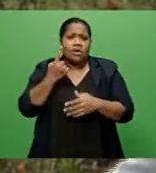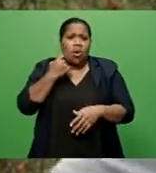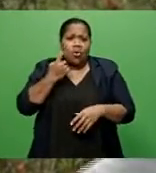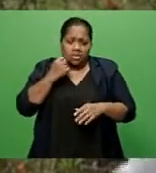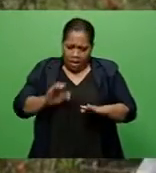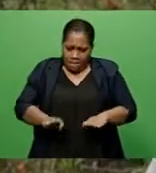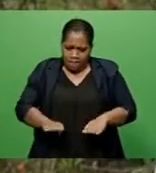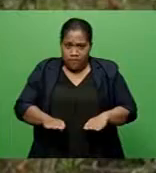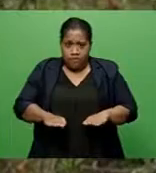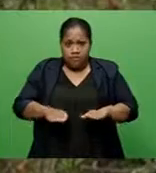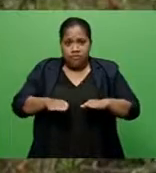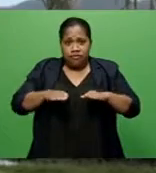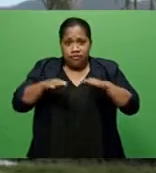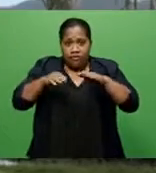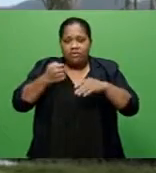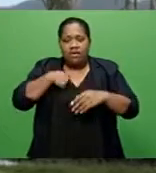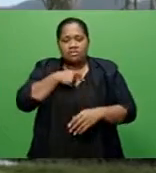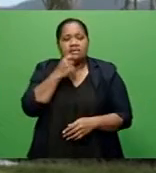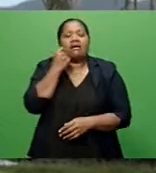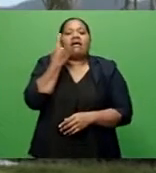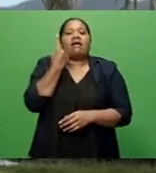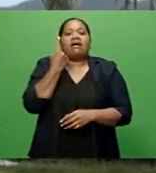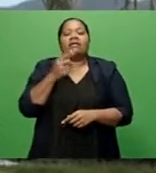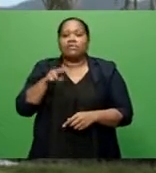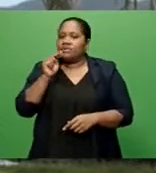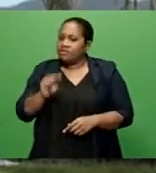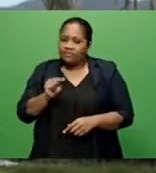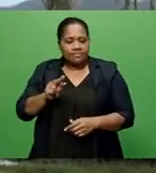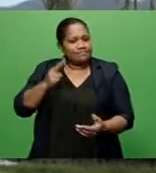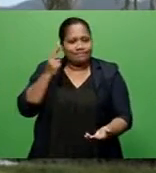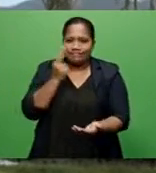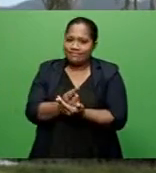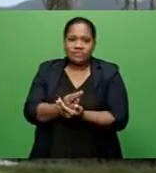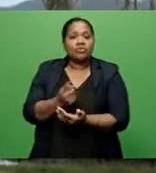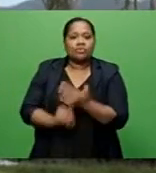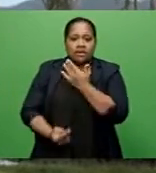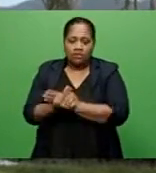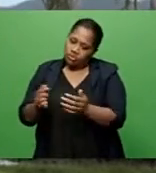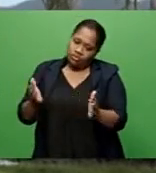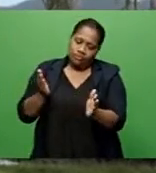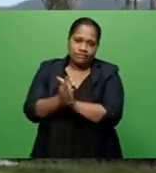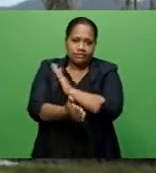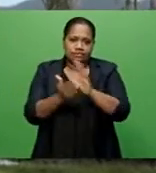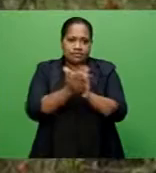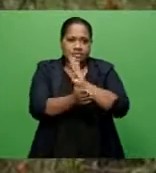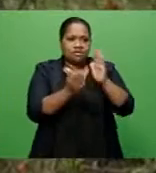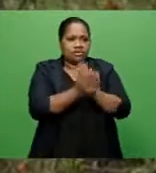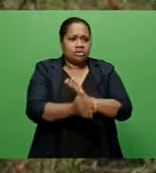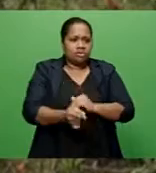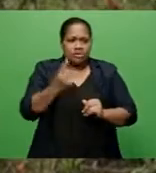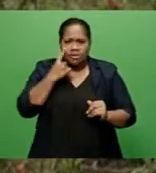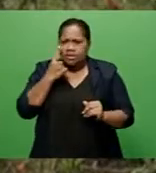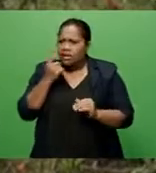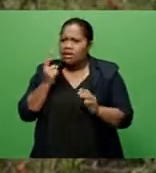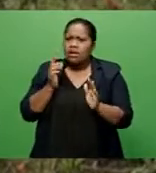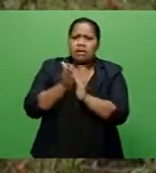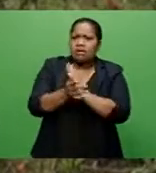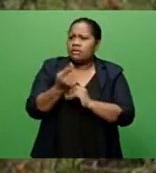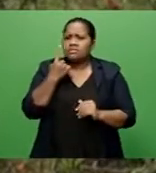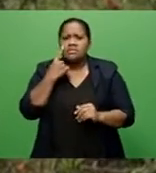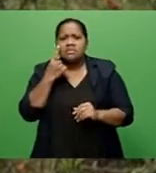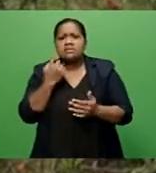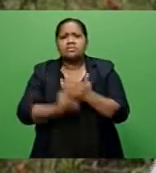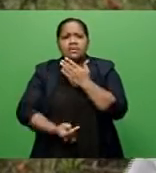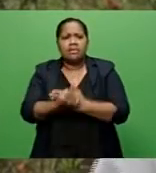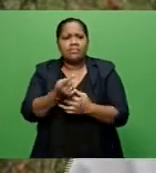level, and that's where we realized we need to start moving. As we came out, we saw that a nearby school was underwater, and fiberglass boats